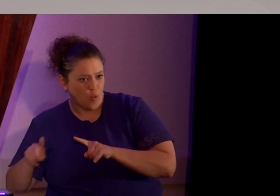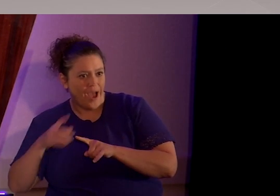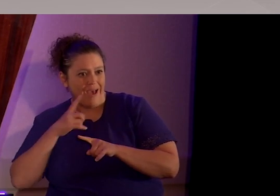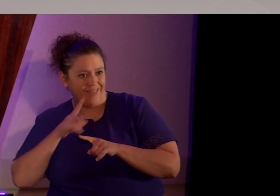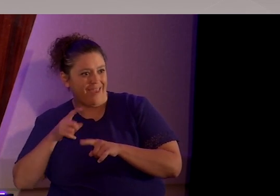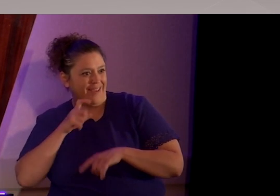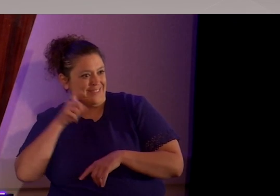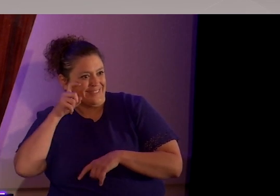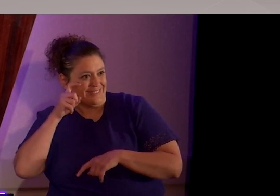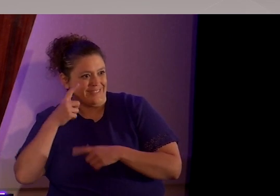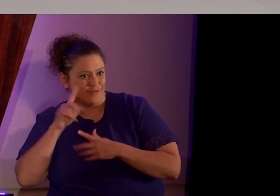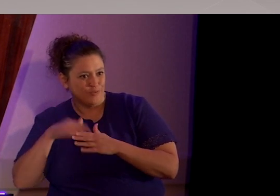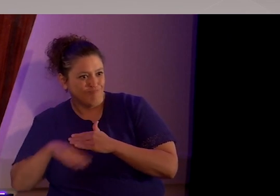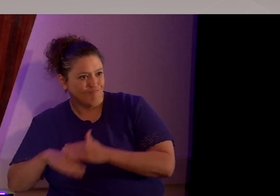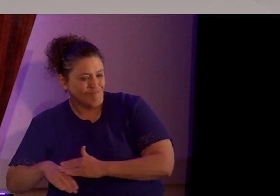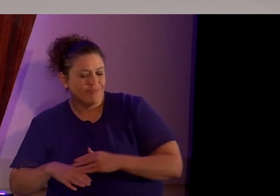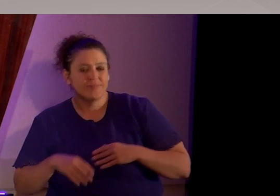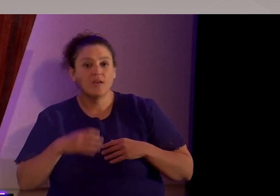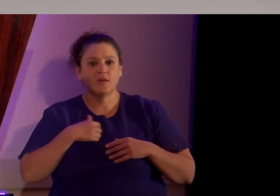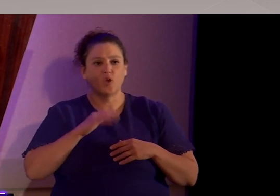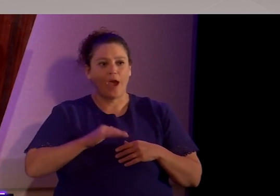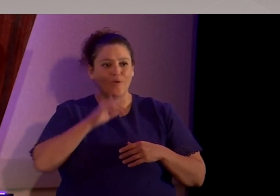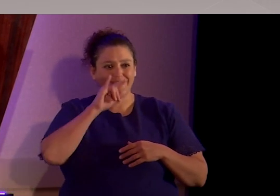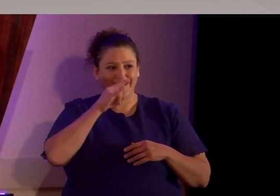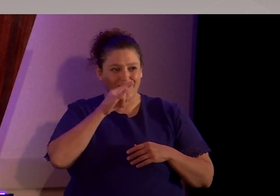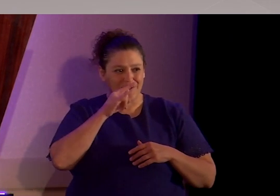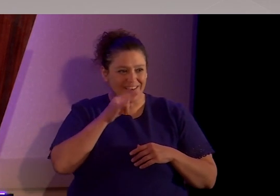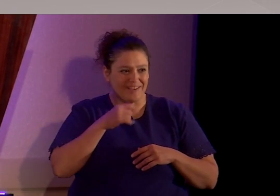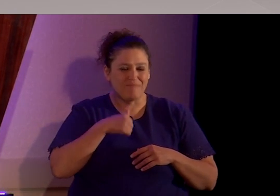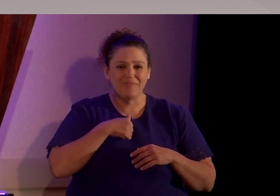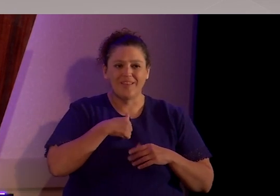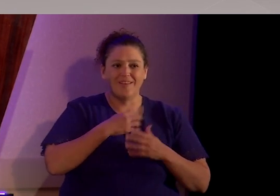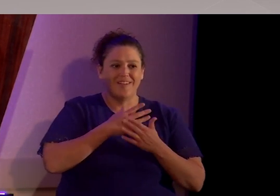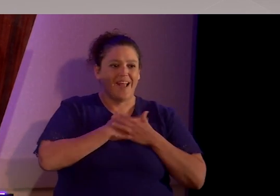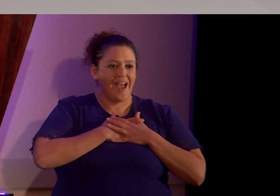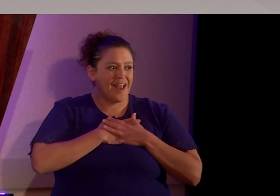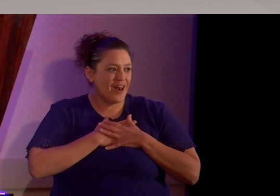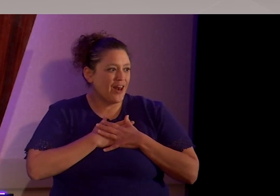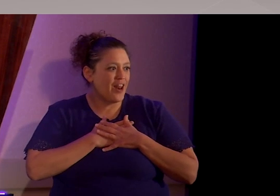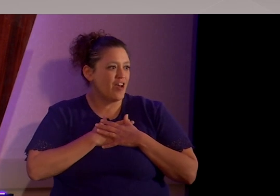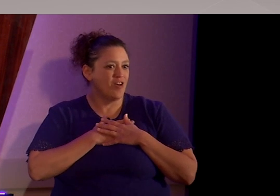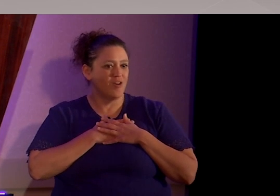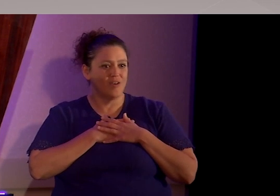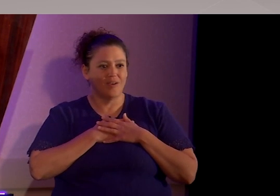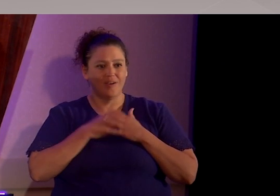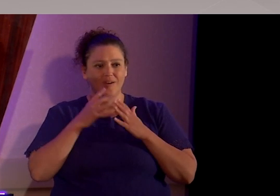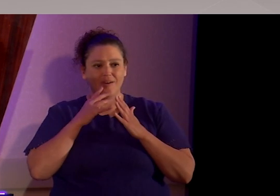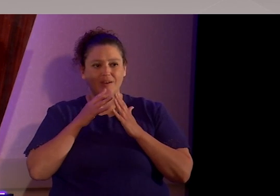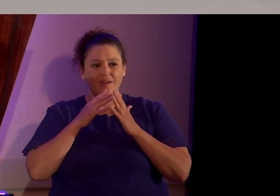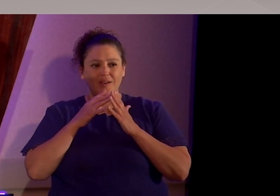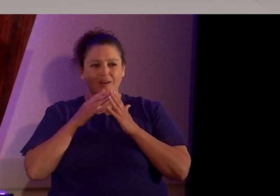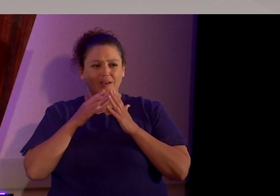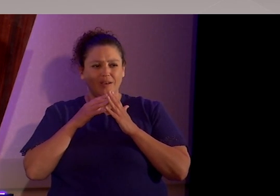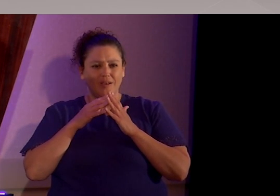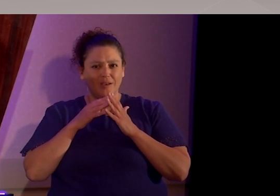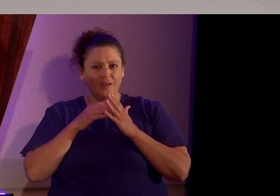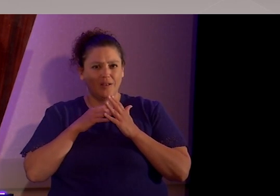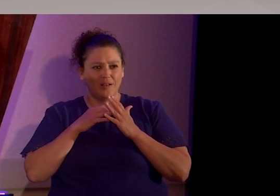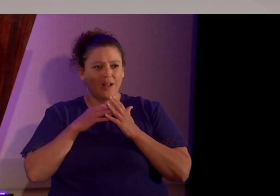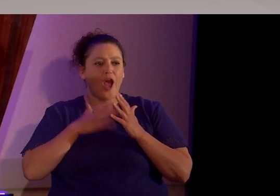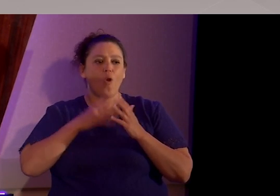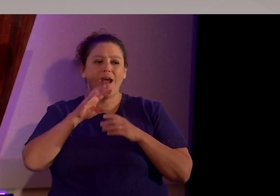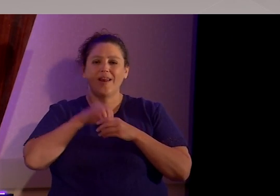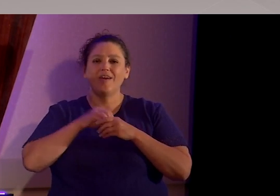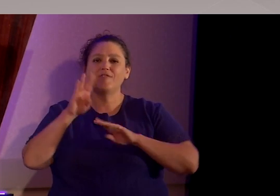So, I was a little kid, and I loved genetics. I loved filling out the little punnet squares in biology